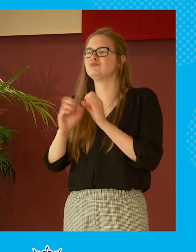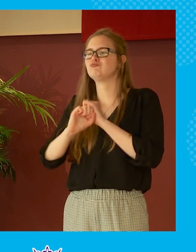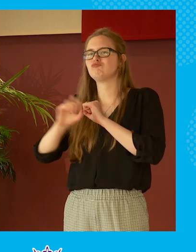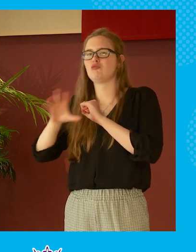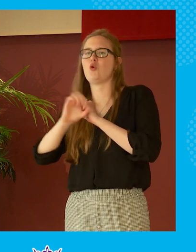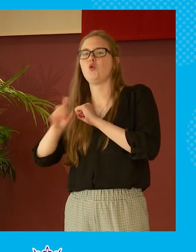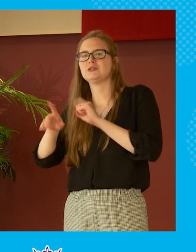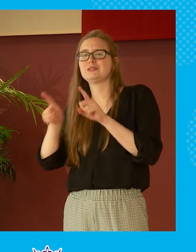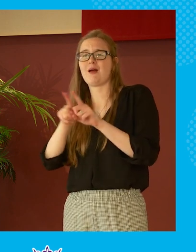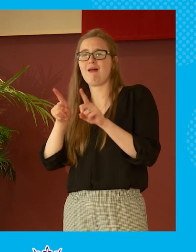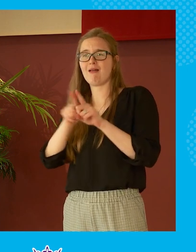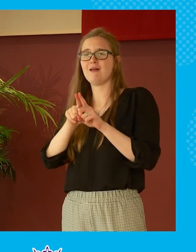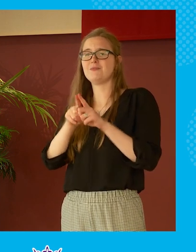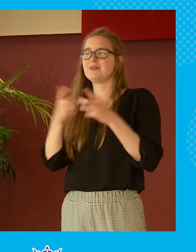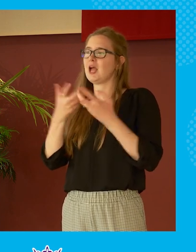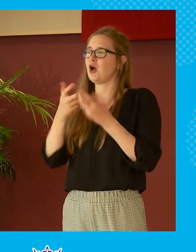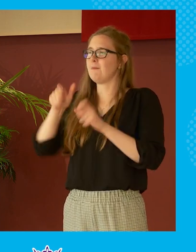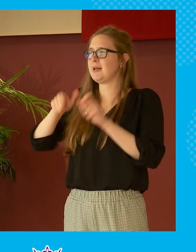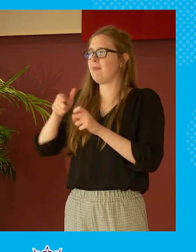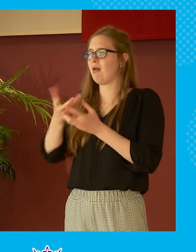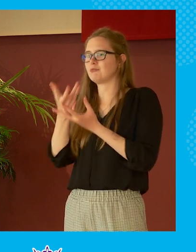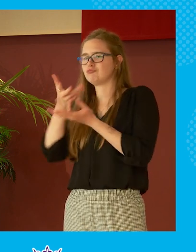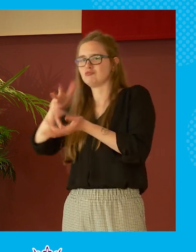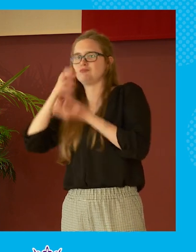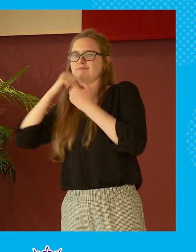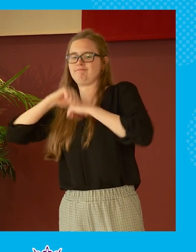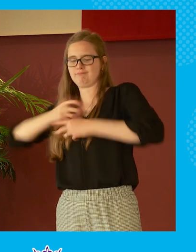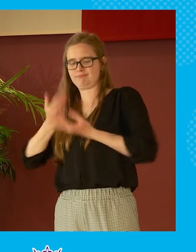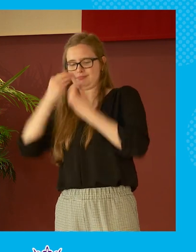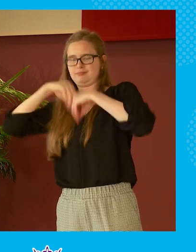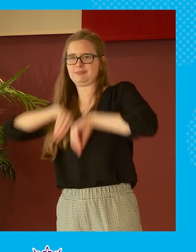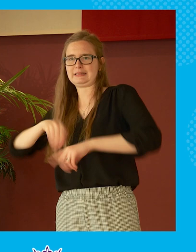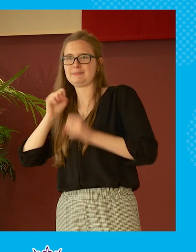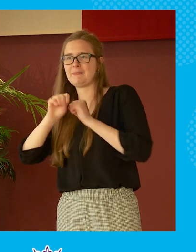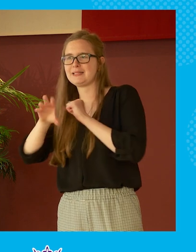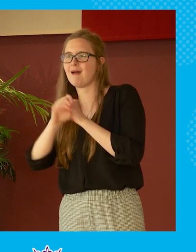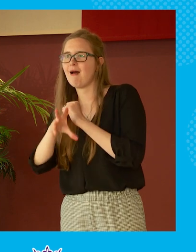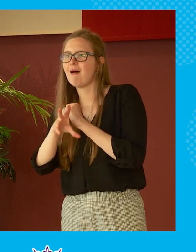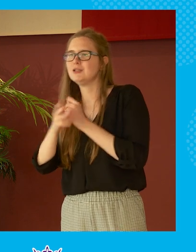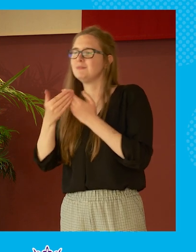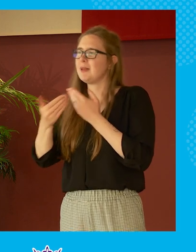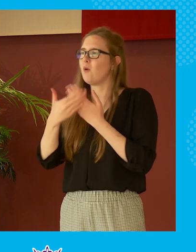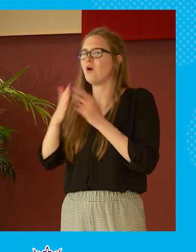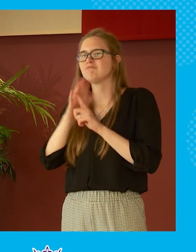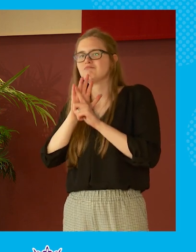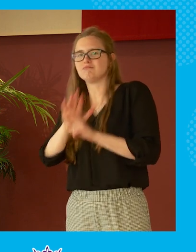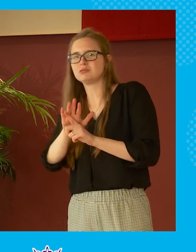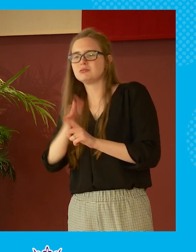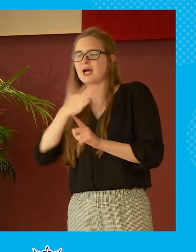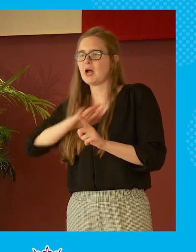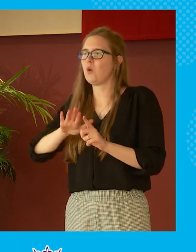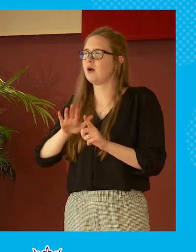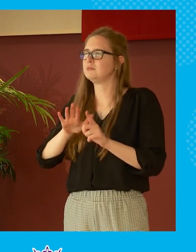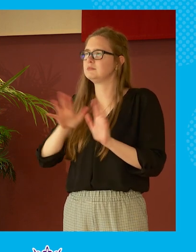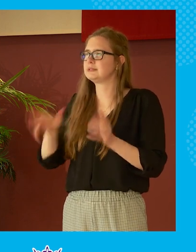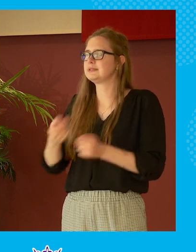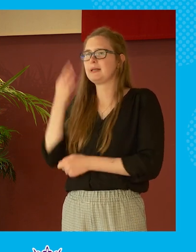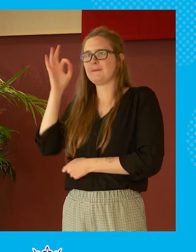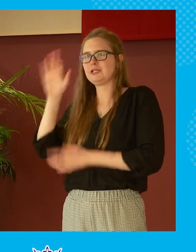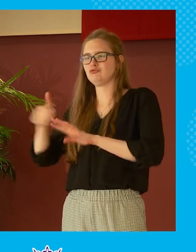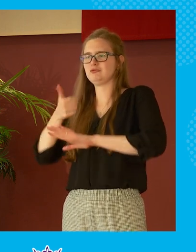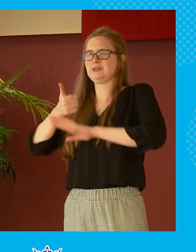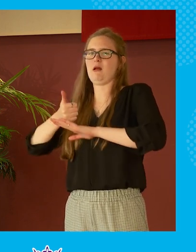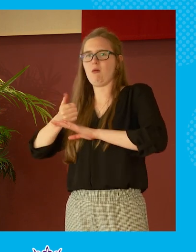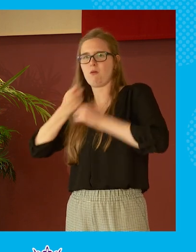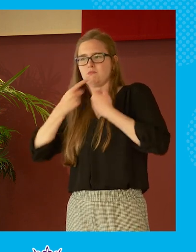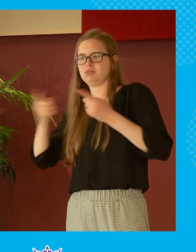as well to the extent that people are still consuming their media in that way to sort of be a little bit more forceful and saying i'm going to take a minute to to set this